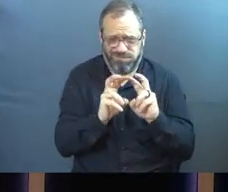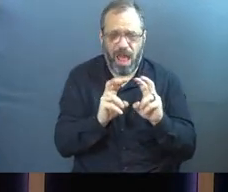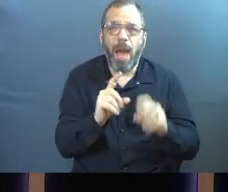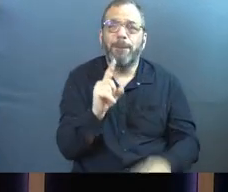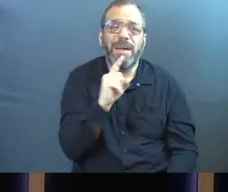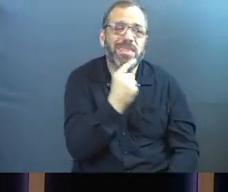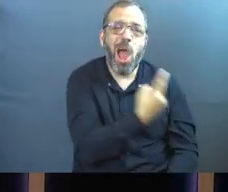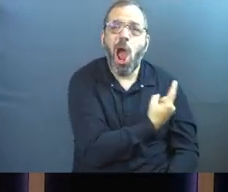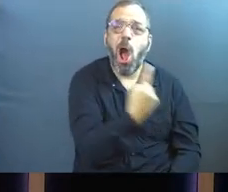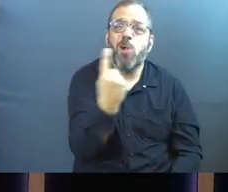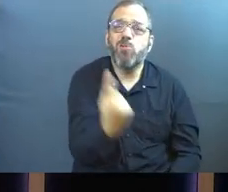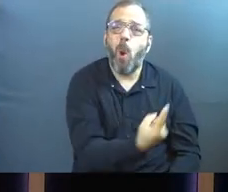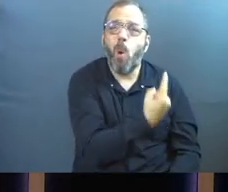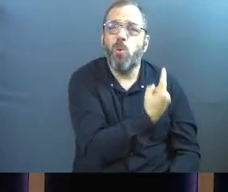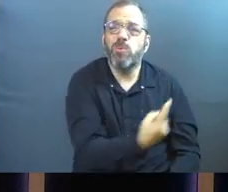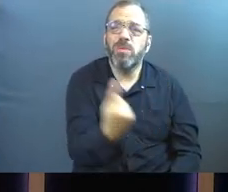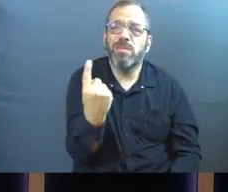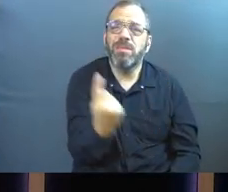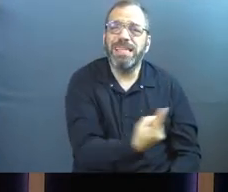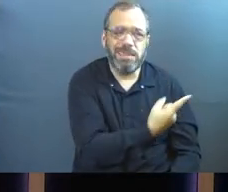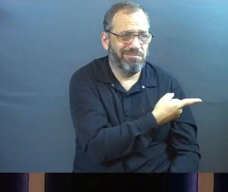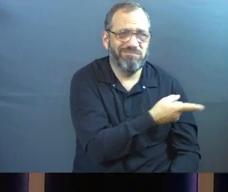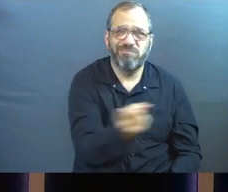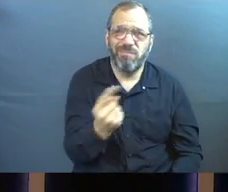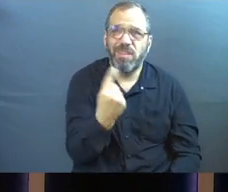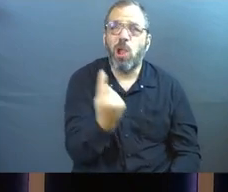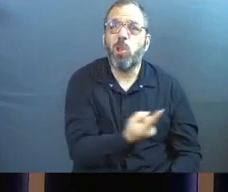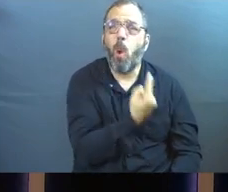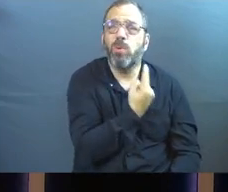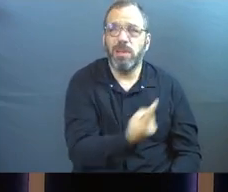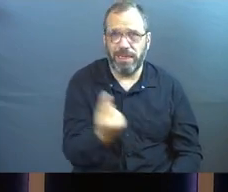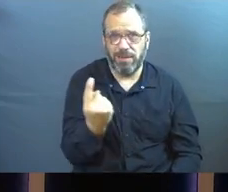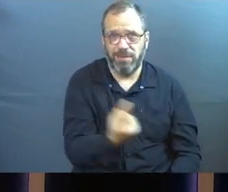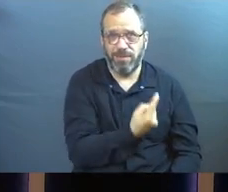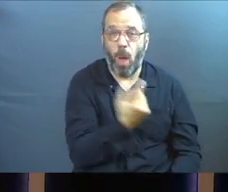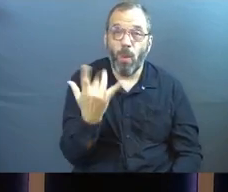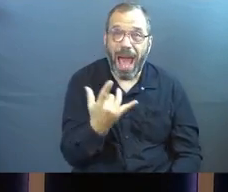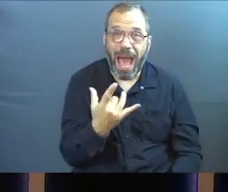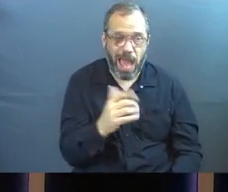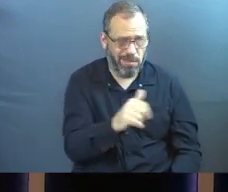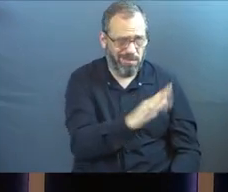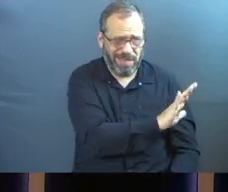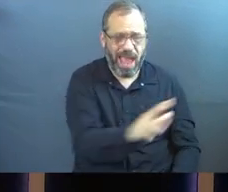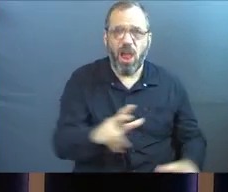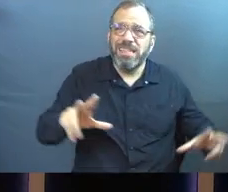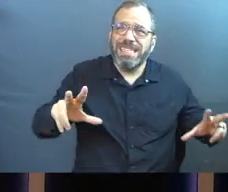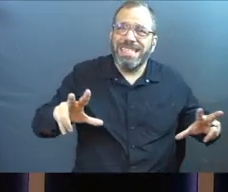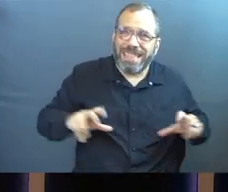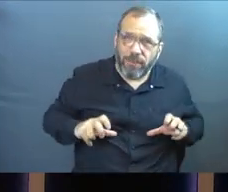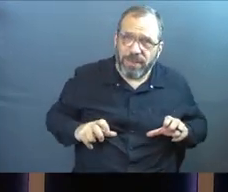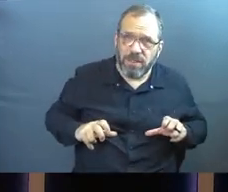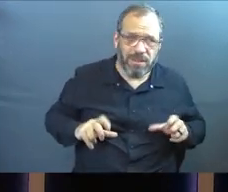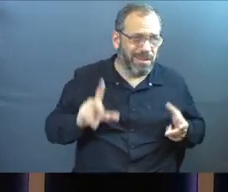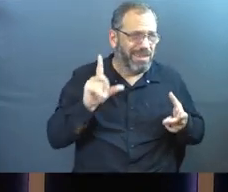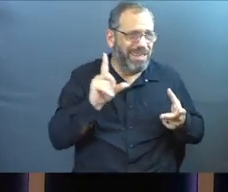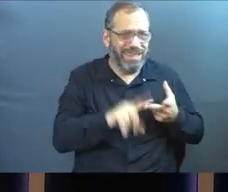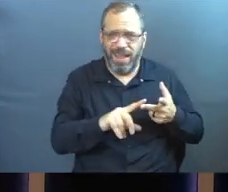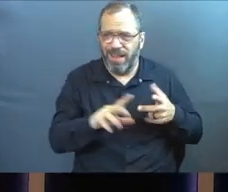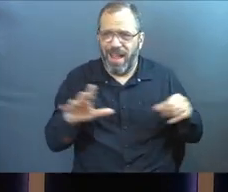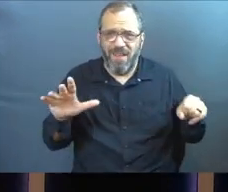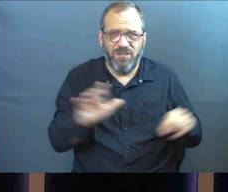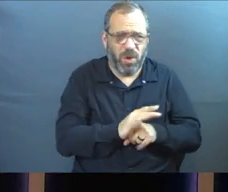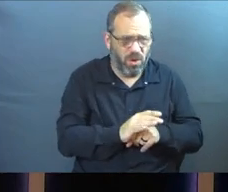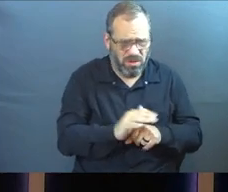of the loneliest people that you've ever seen in your life. Because the selfishness that has driven them, the total